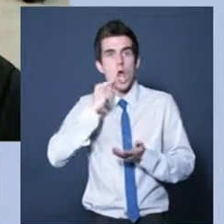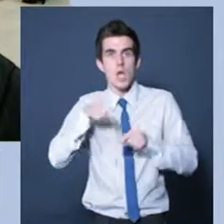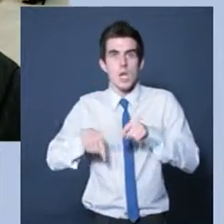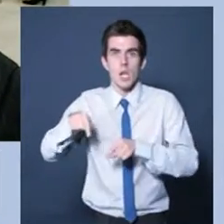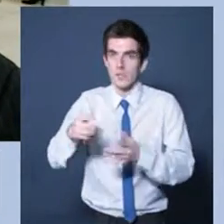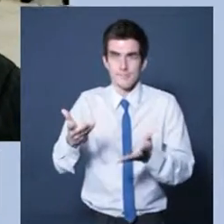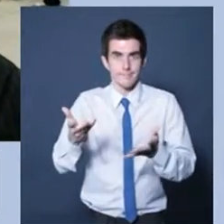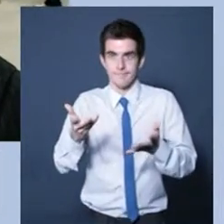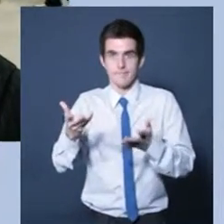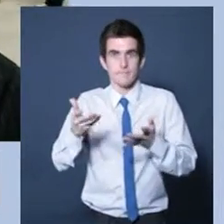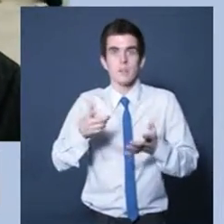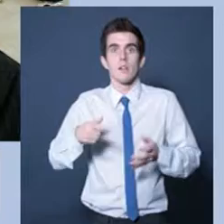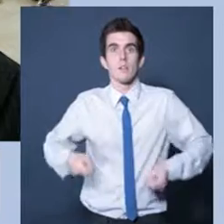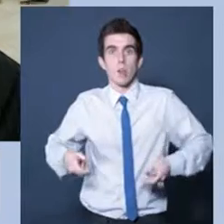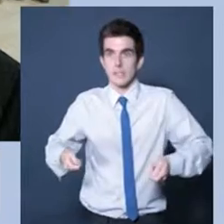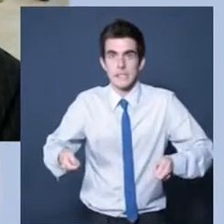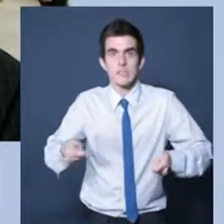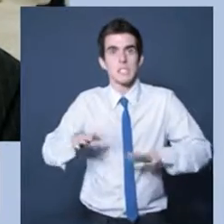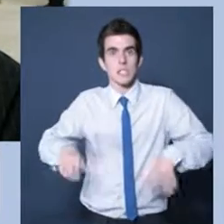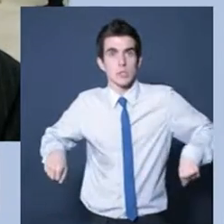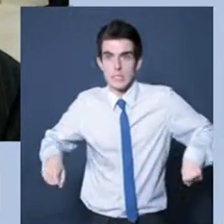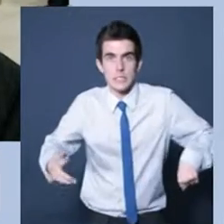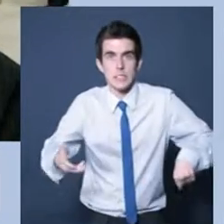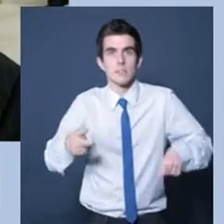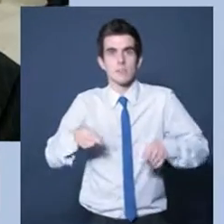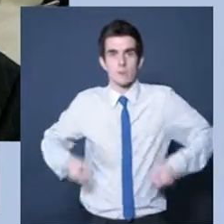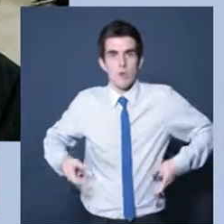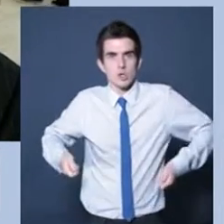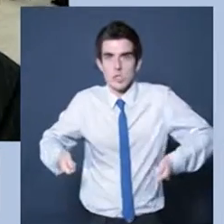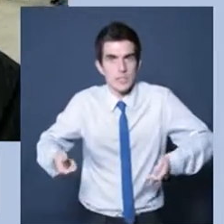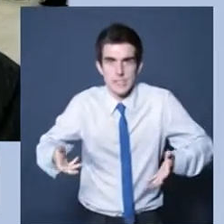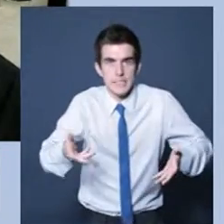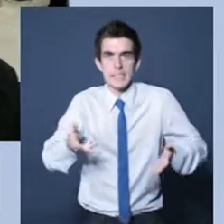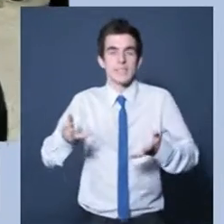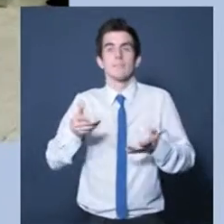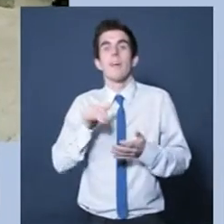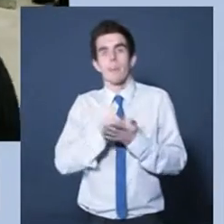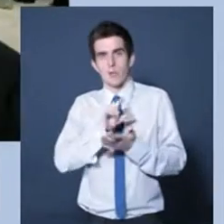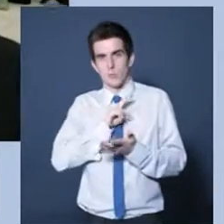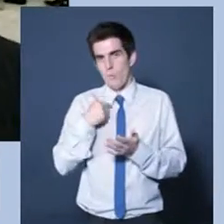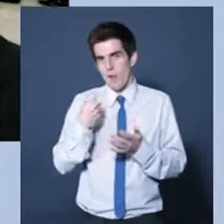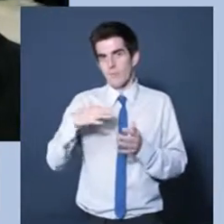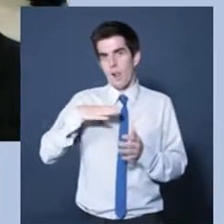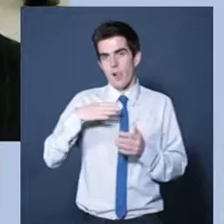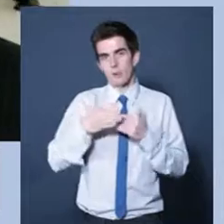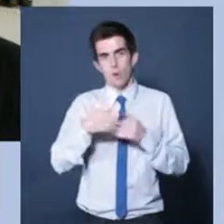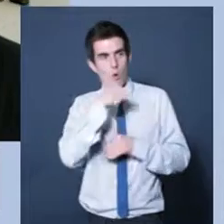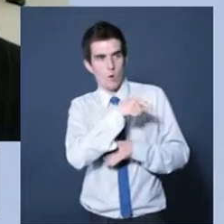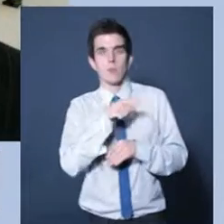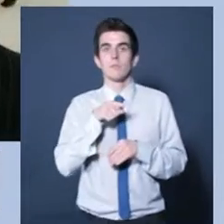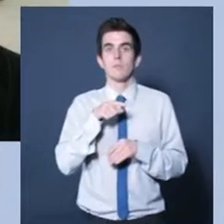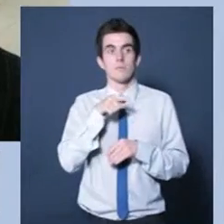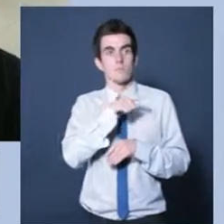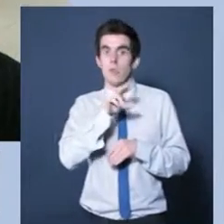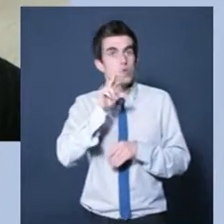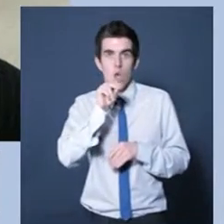actually. It's not always easy for people who move slowly or with children in a wheelchair or in a buggy or in a wheelchair to get through them. So